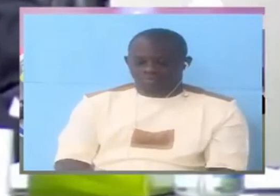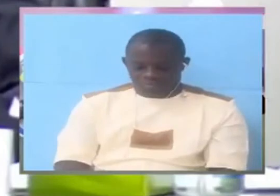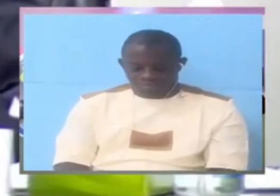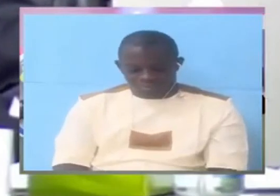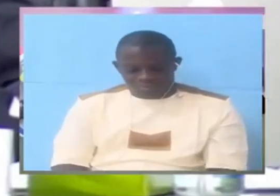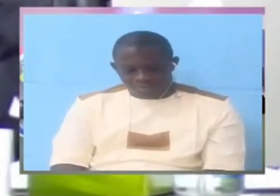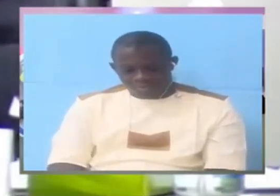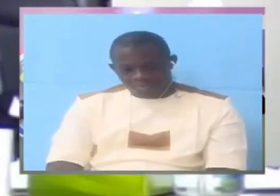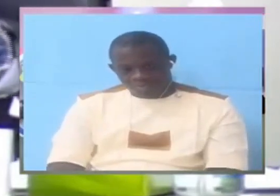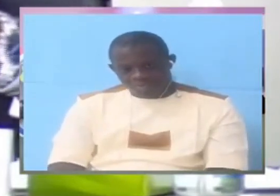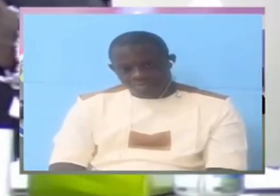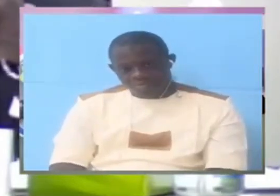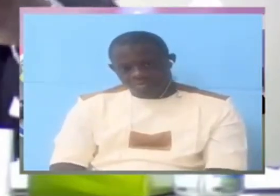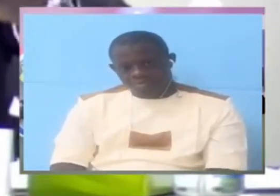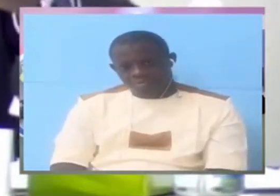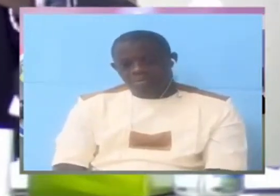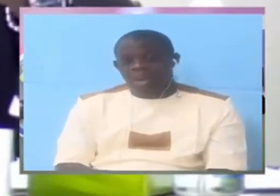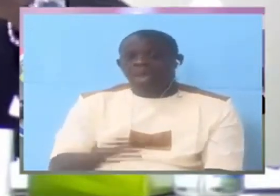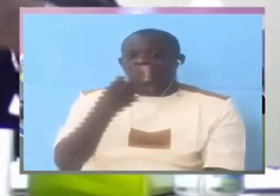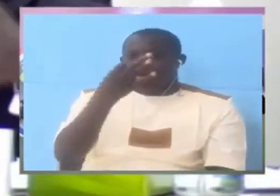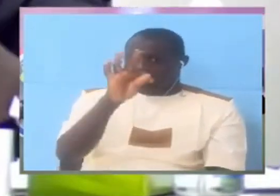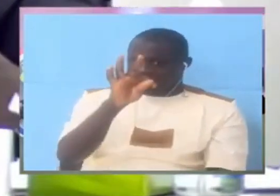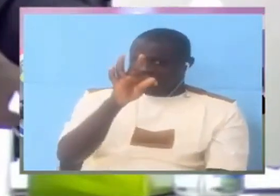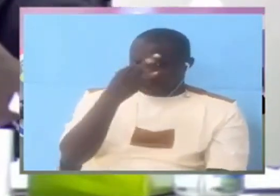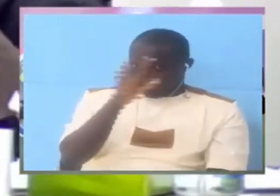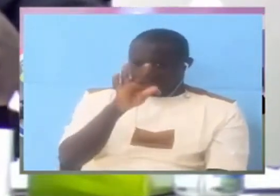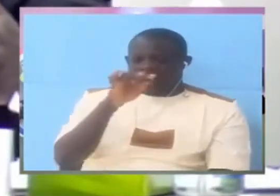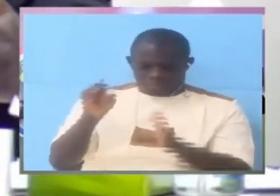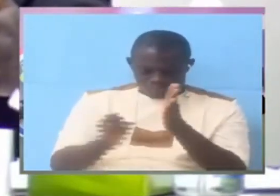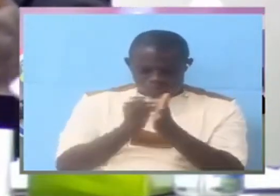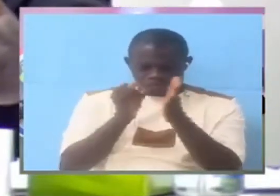Obviously If investigations Is to be involved